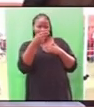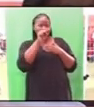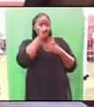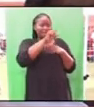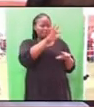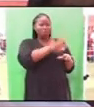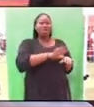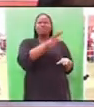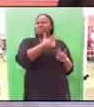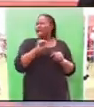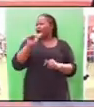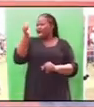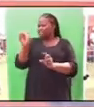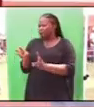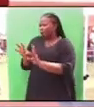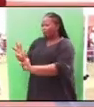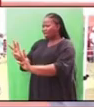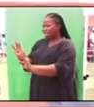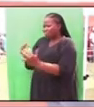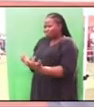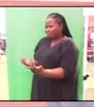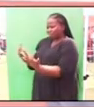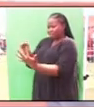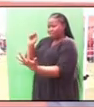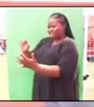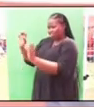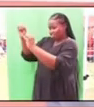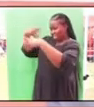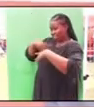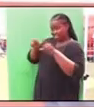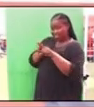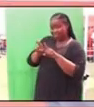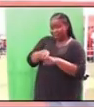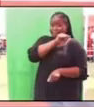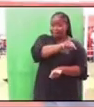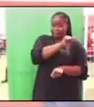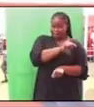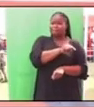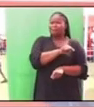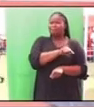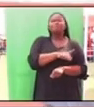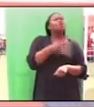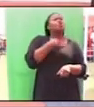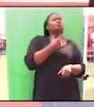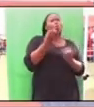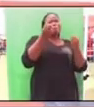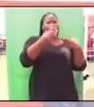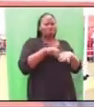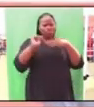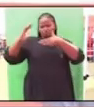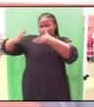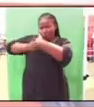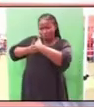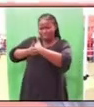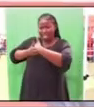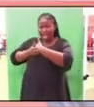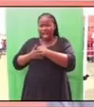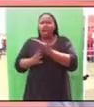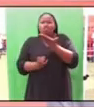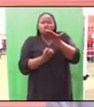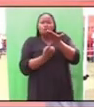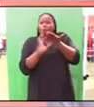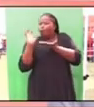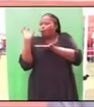an alternative green. That gives me the same 1,000. You want me to close a coal power